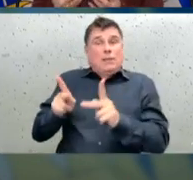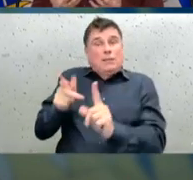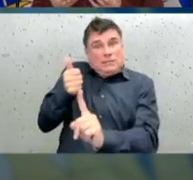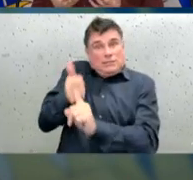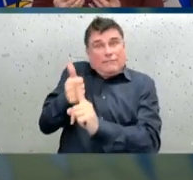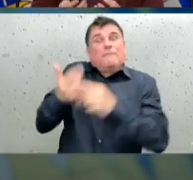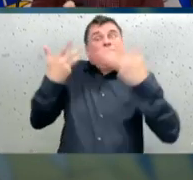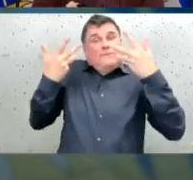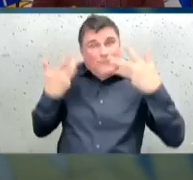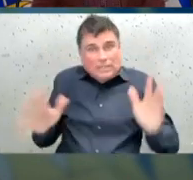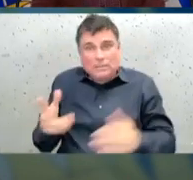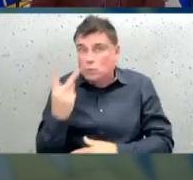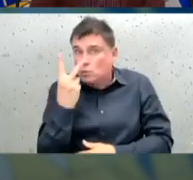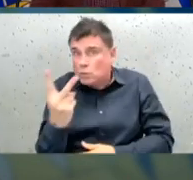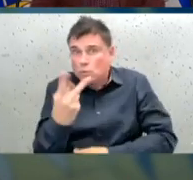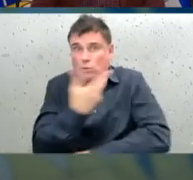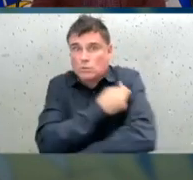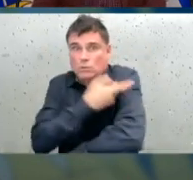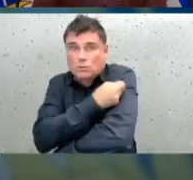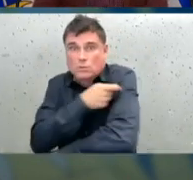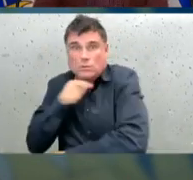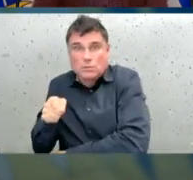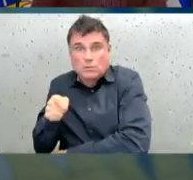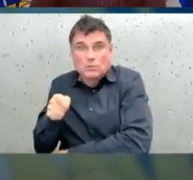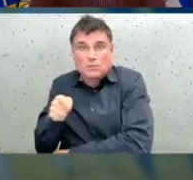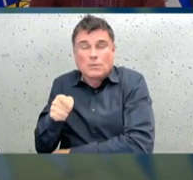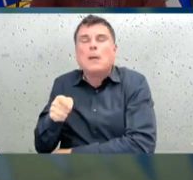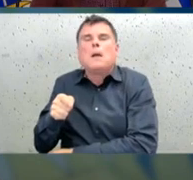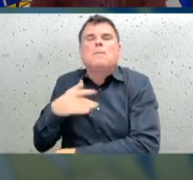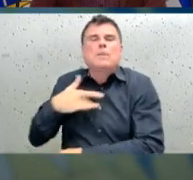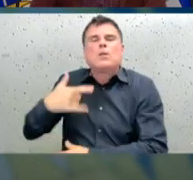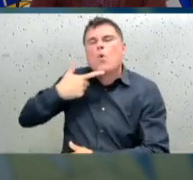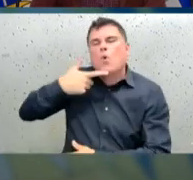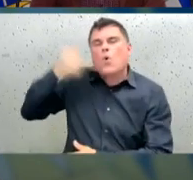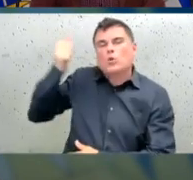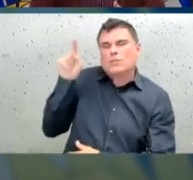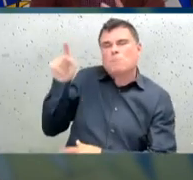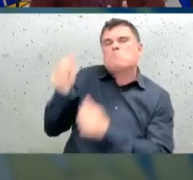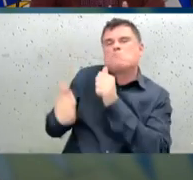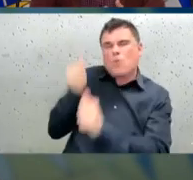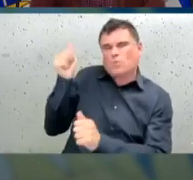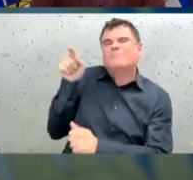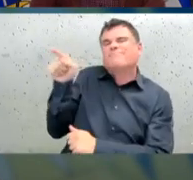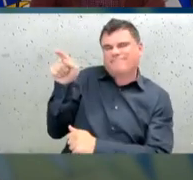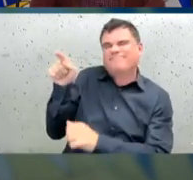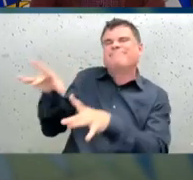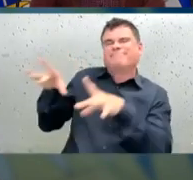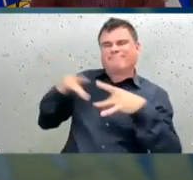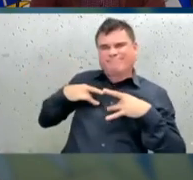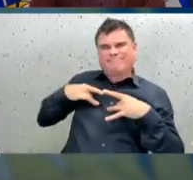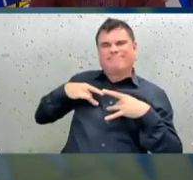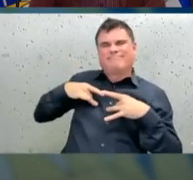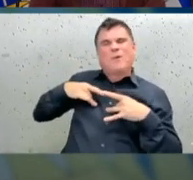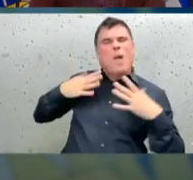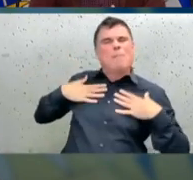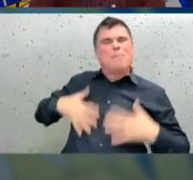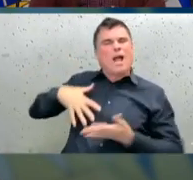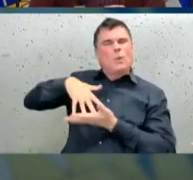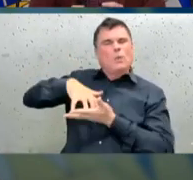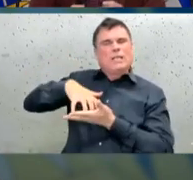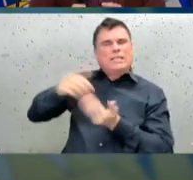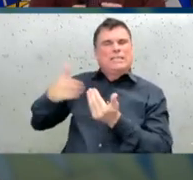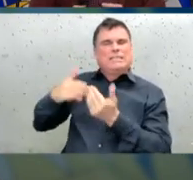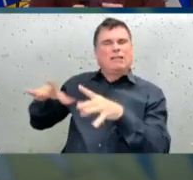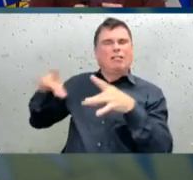systems aren't as strong and able to prevent severe illness if they do have breakthrough cases. But really,